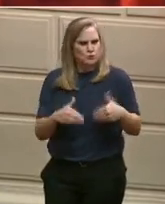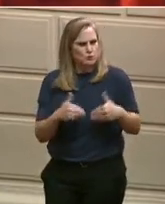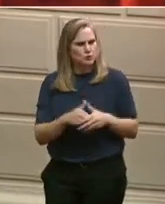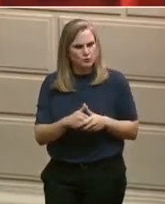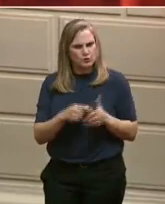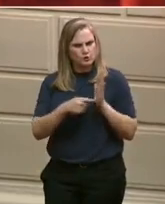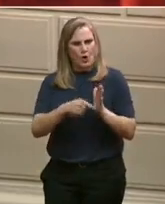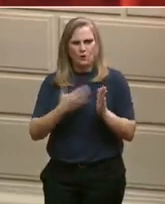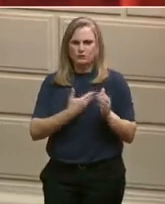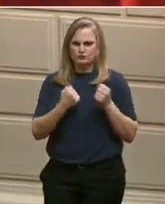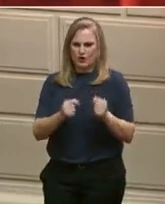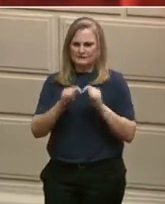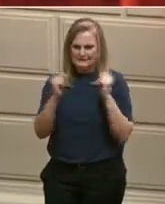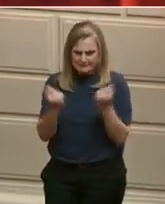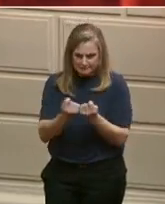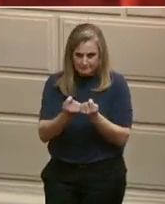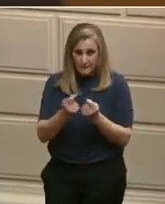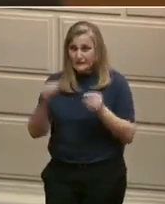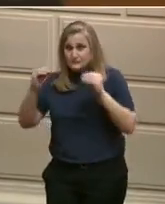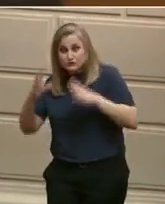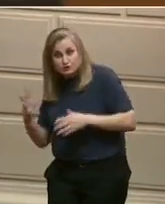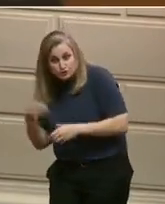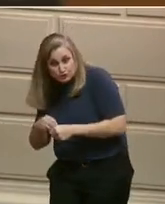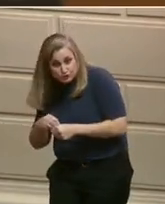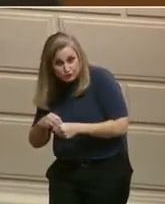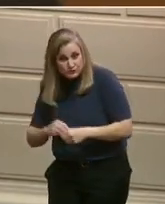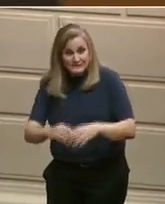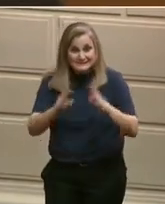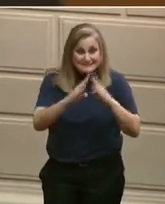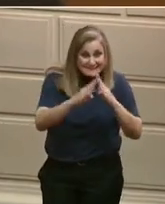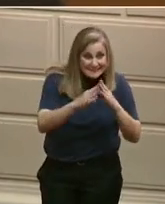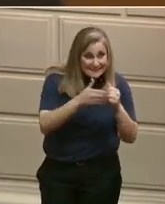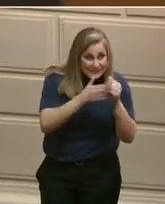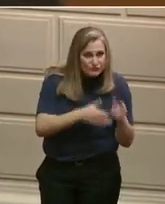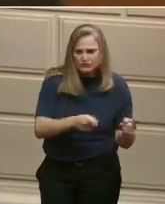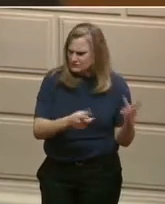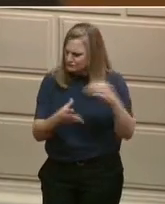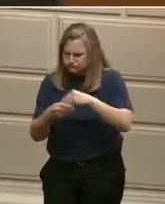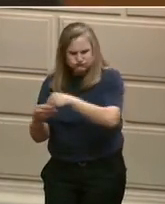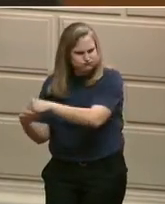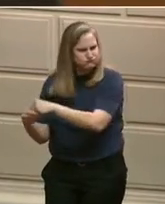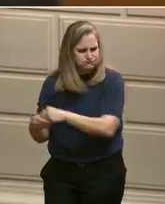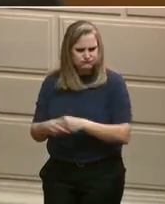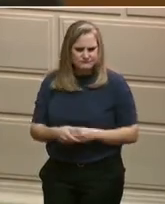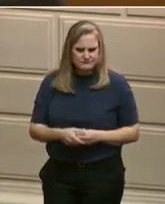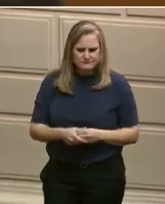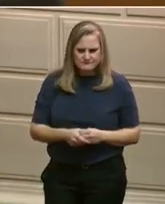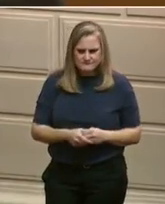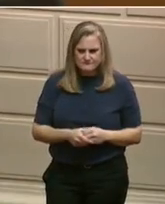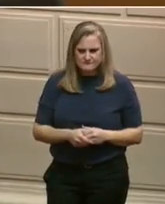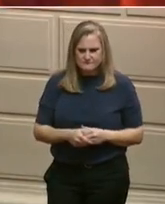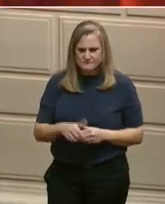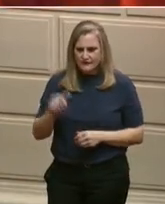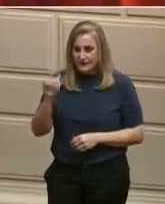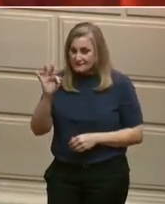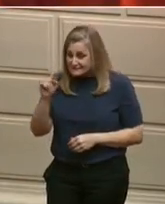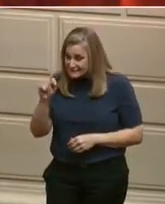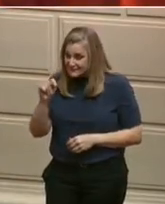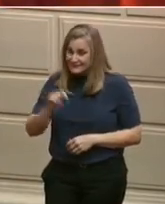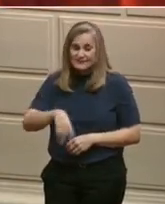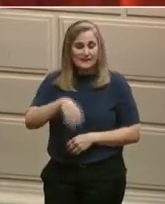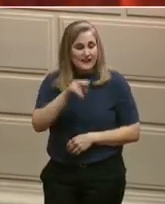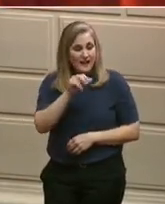our teachers, our superintendents, our principals, local AFT and NEA union leaders like Frank Flynn